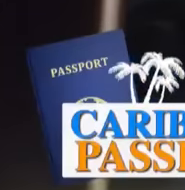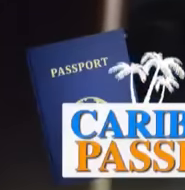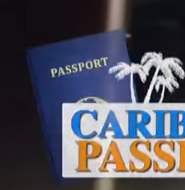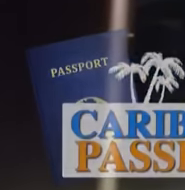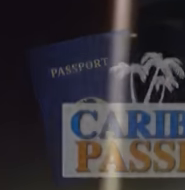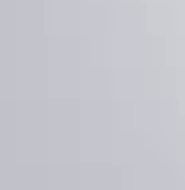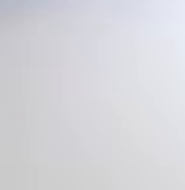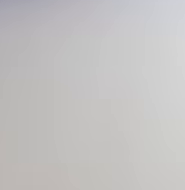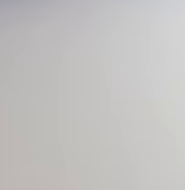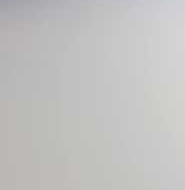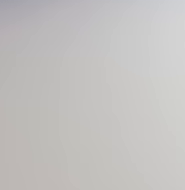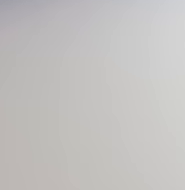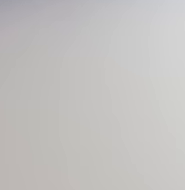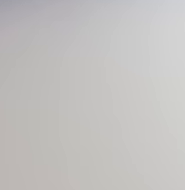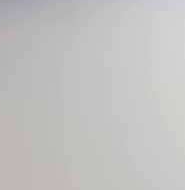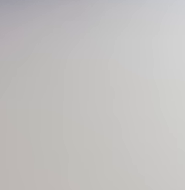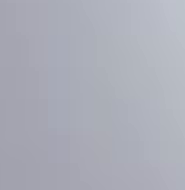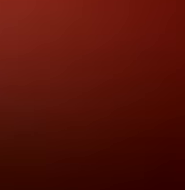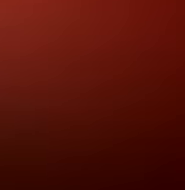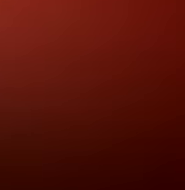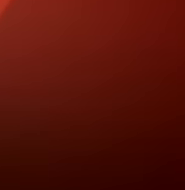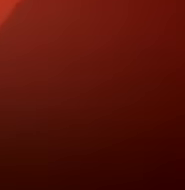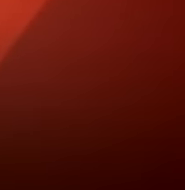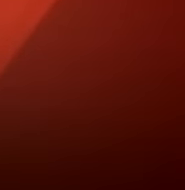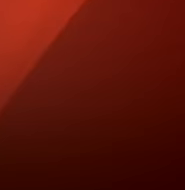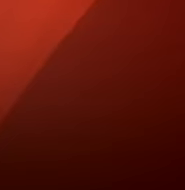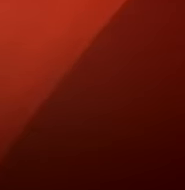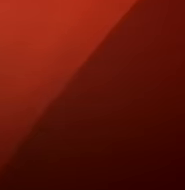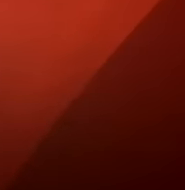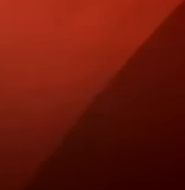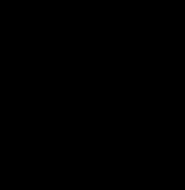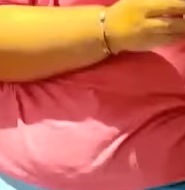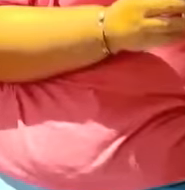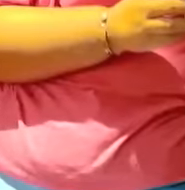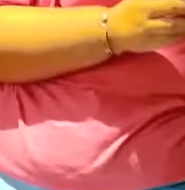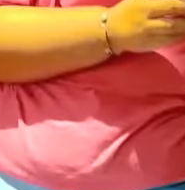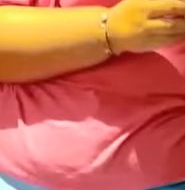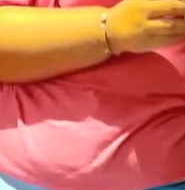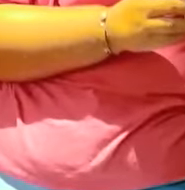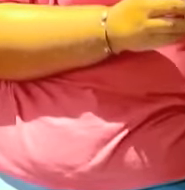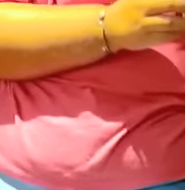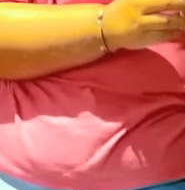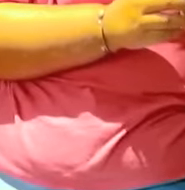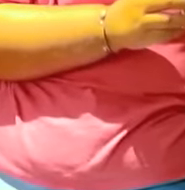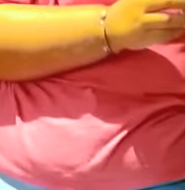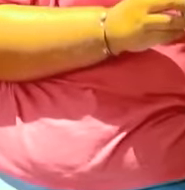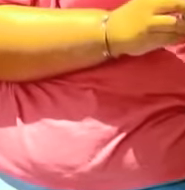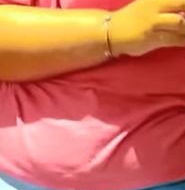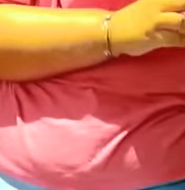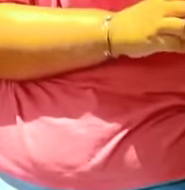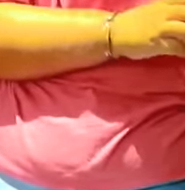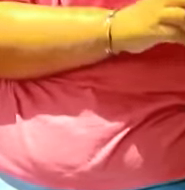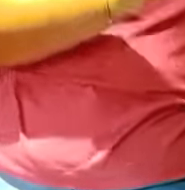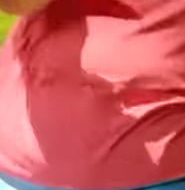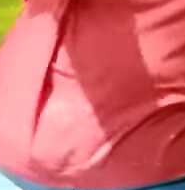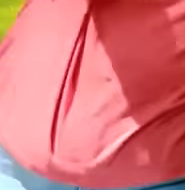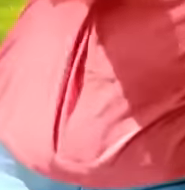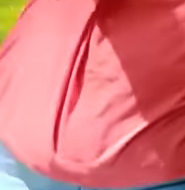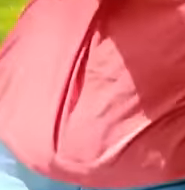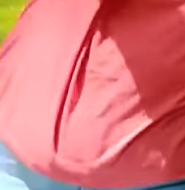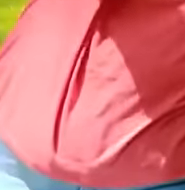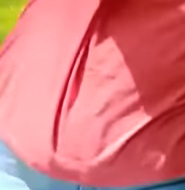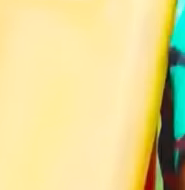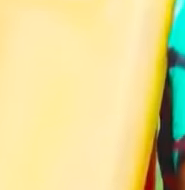CNC3, Sunday at 7.30 p.m. What should your parents use to fight inflammation? Omega